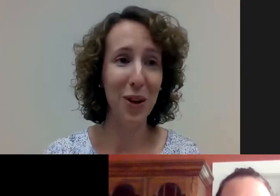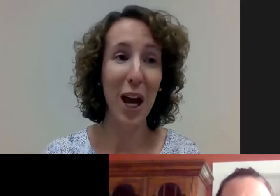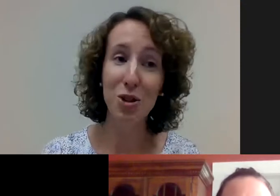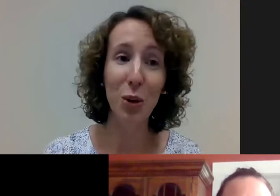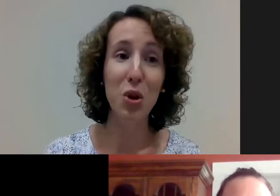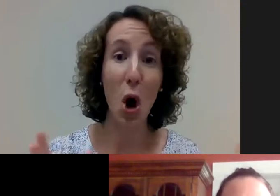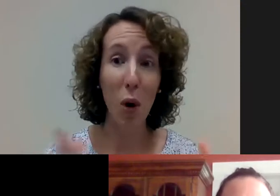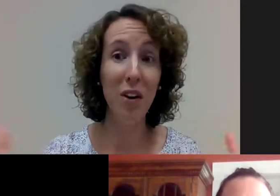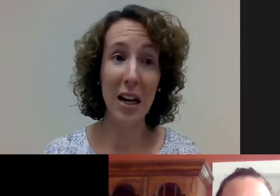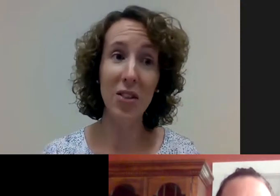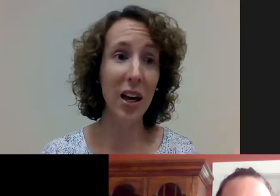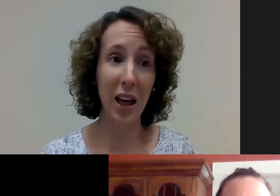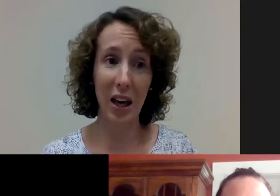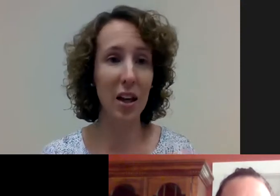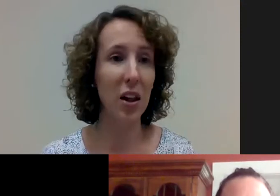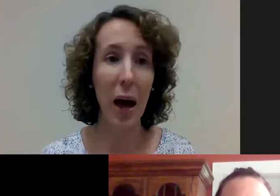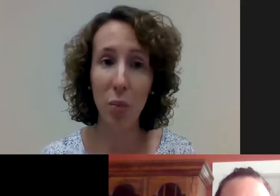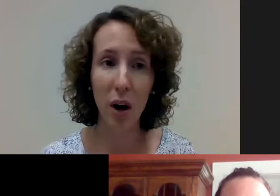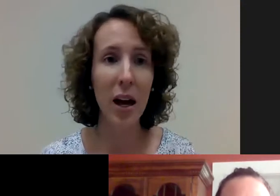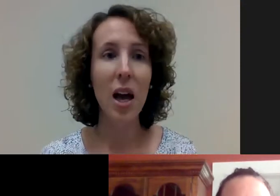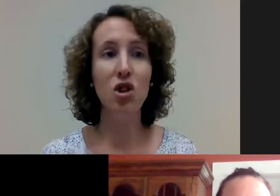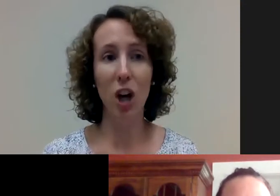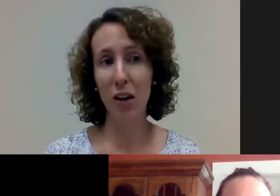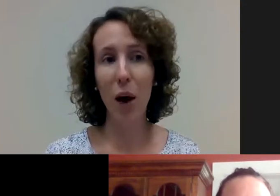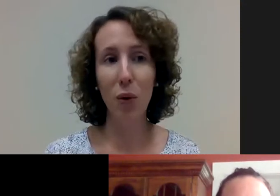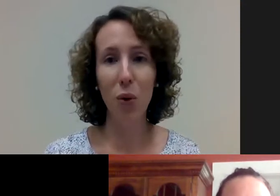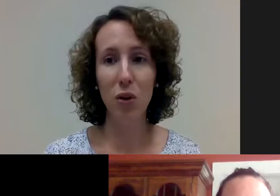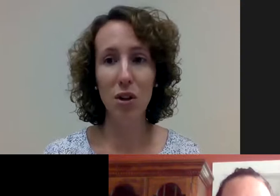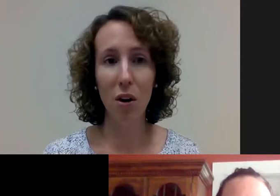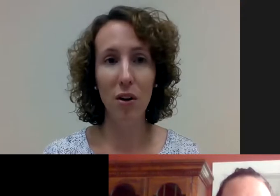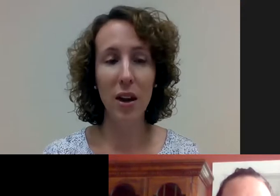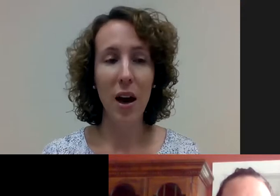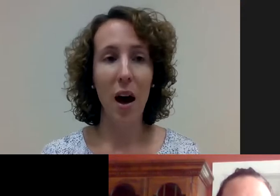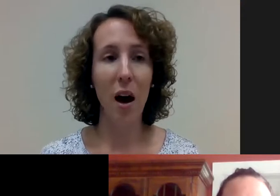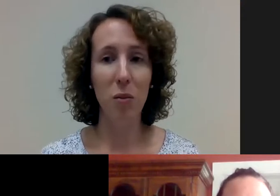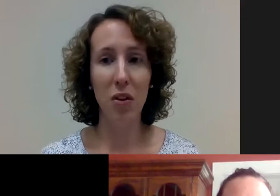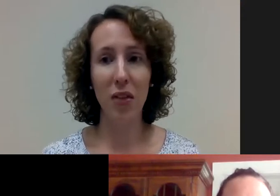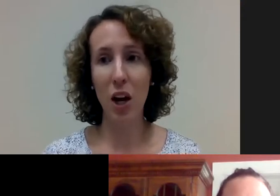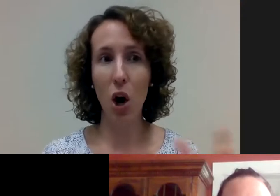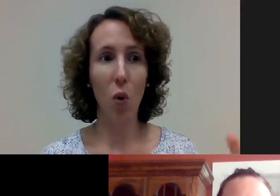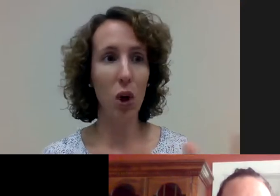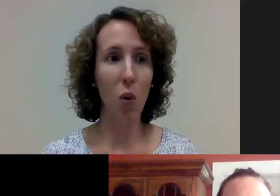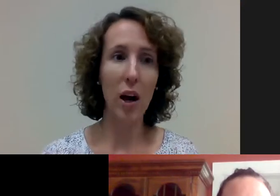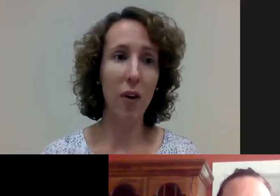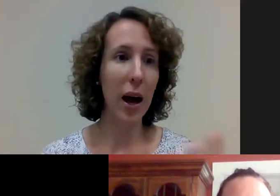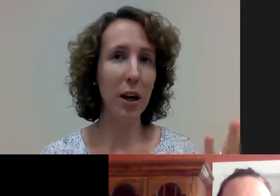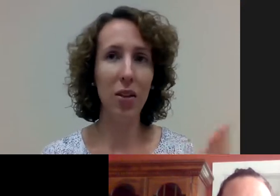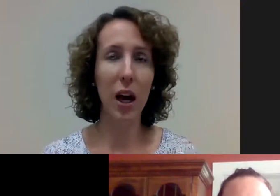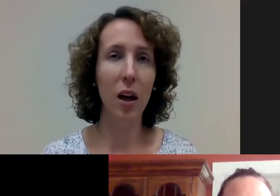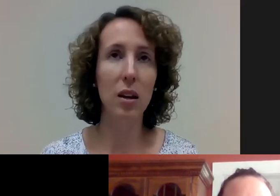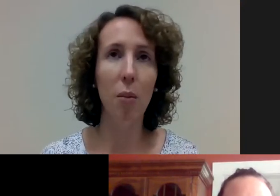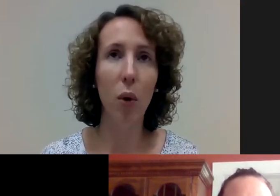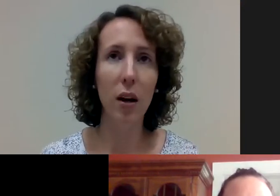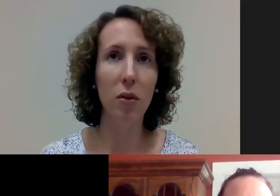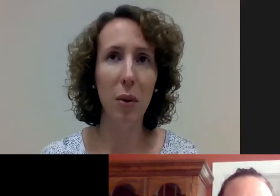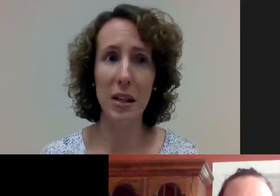um, age groups know of anything. Like I said, the library sharing that with older adults, um, so that they know, you know, Wi Fi. I mean, I